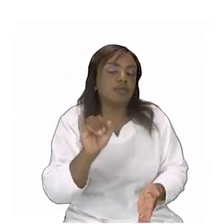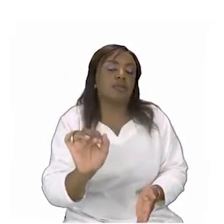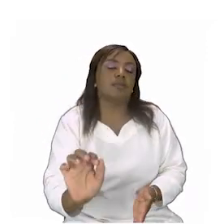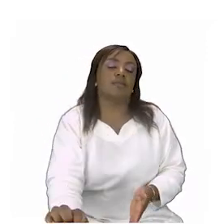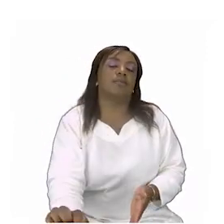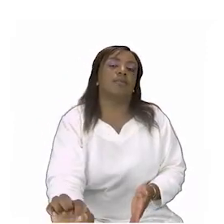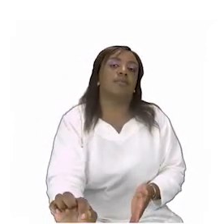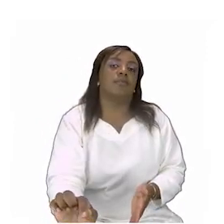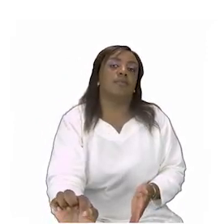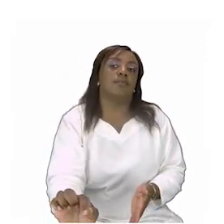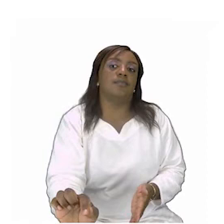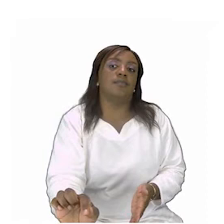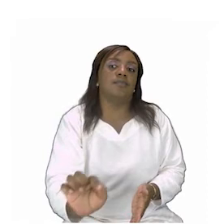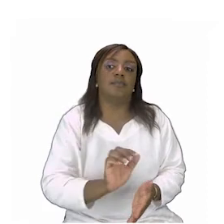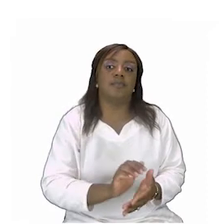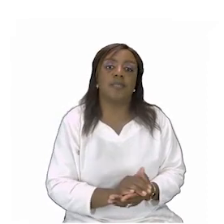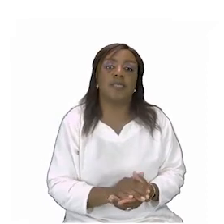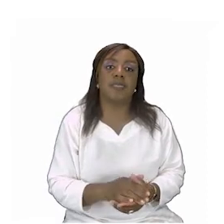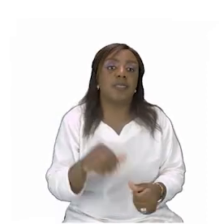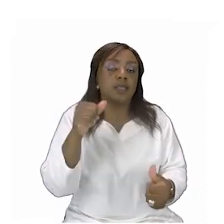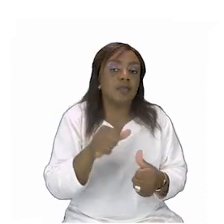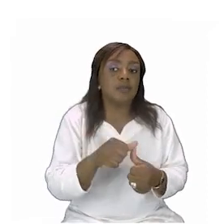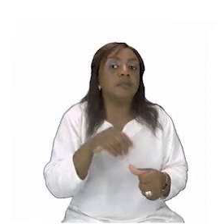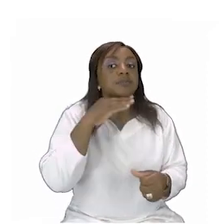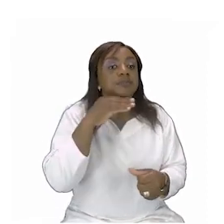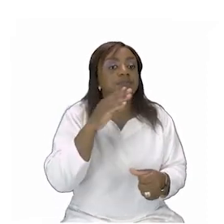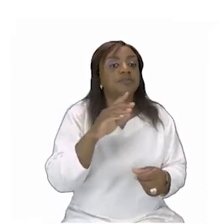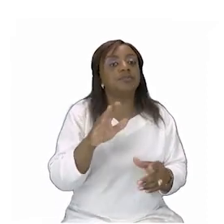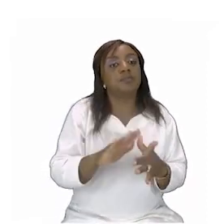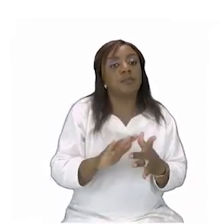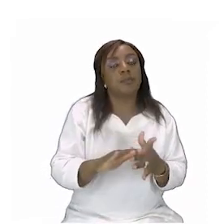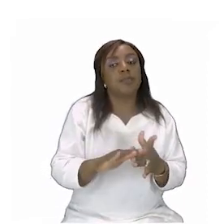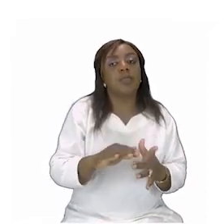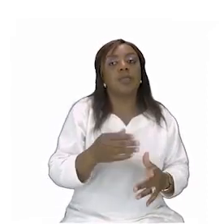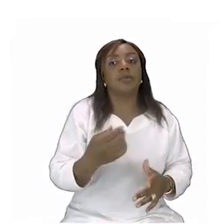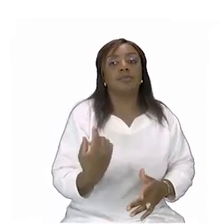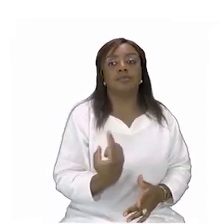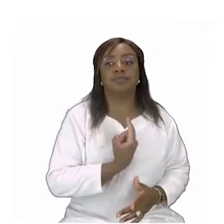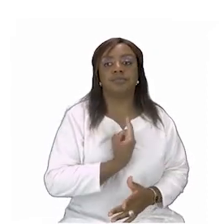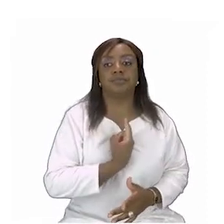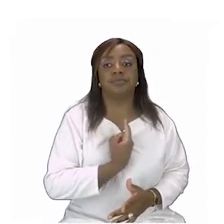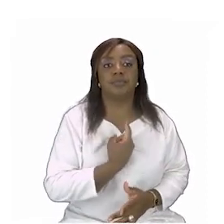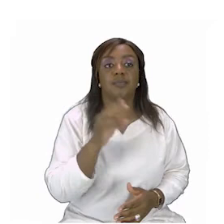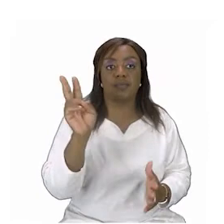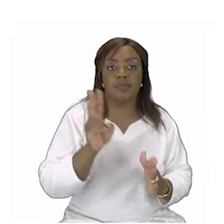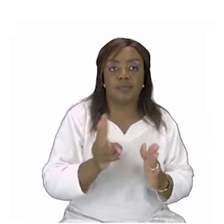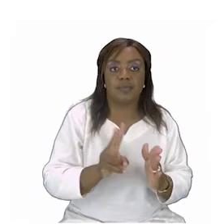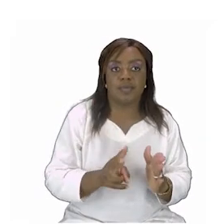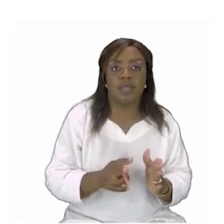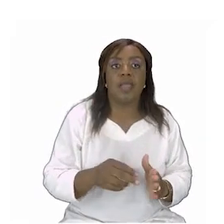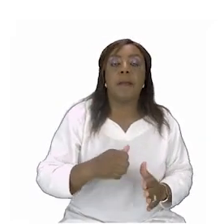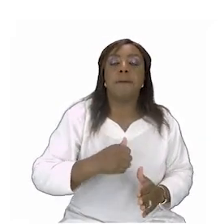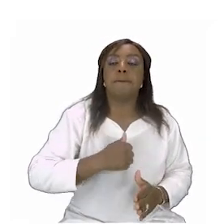we are making up our own story about ourselves it says let's read together my